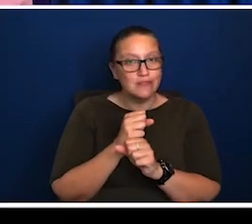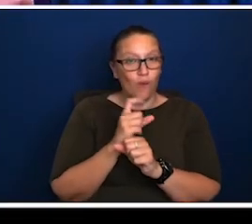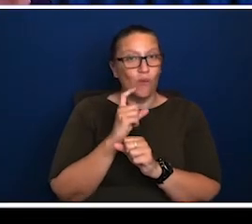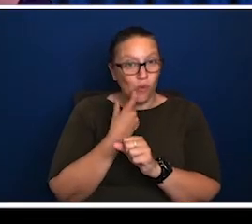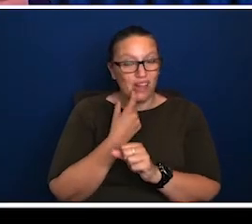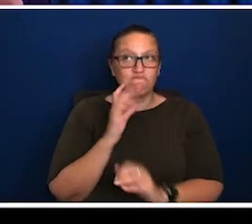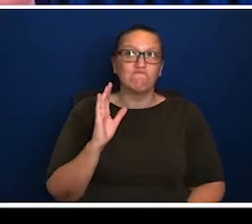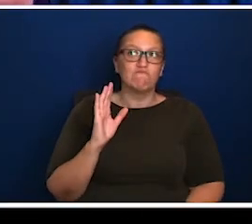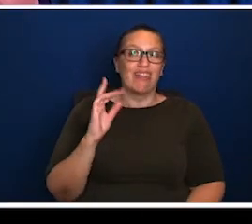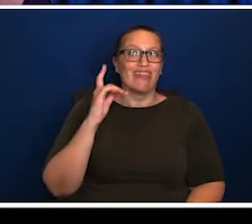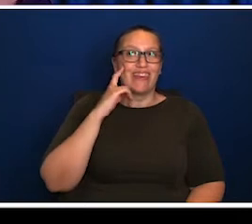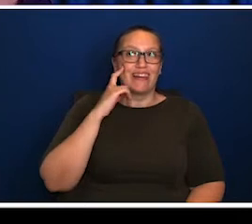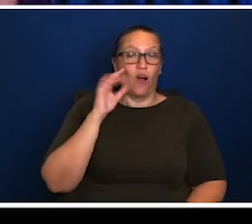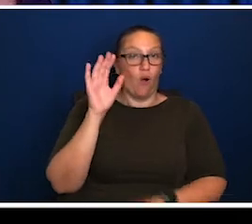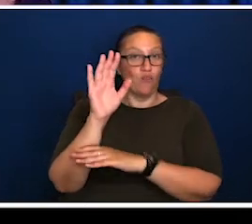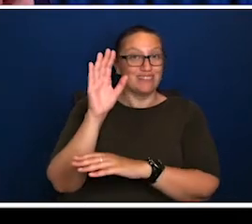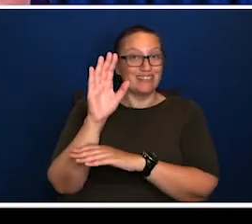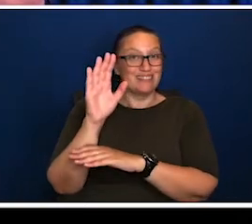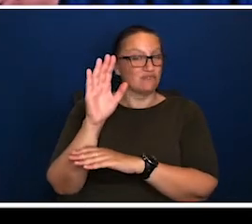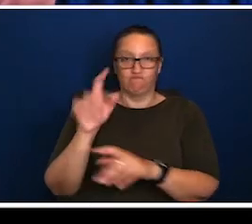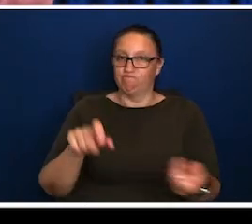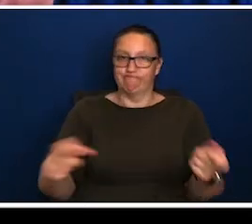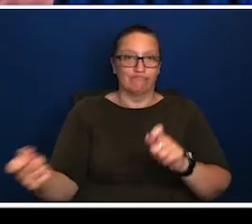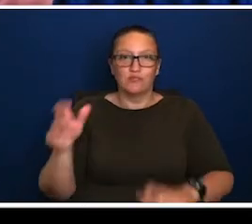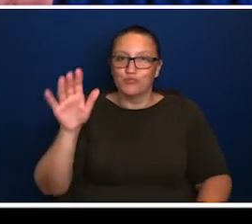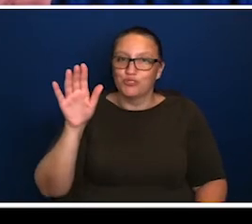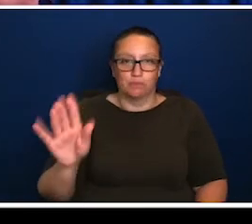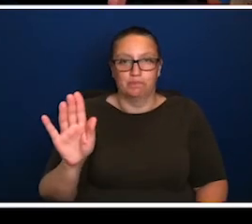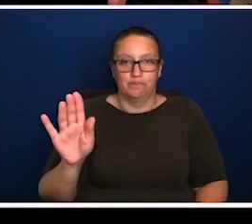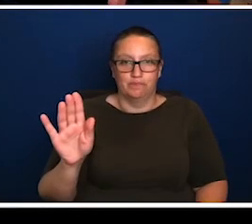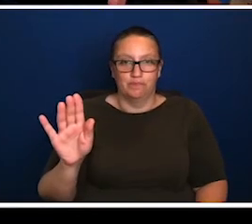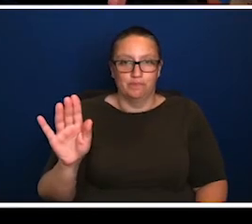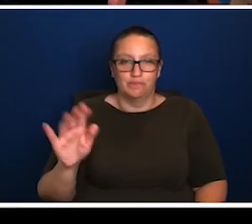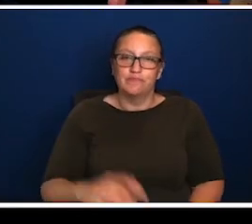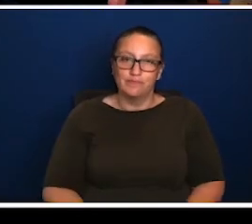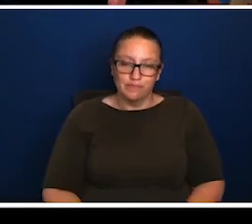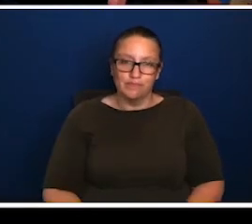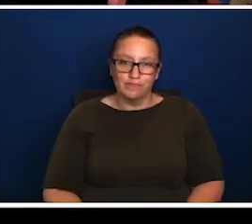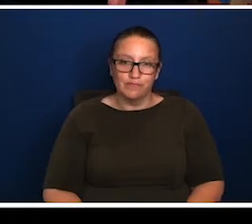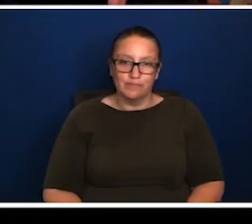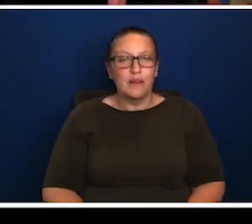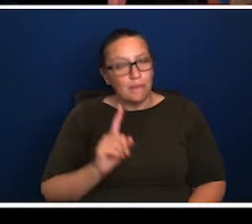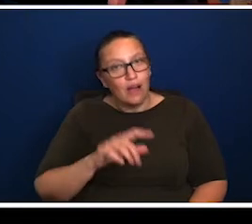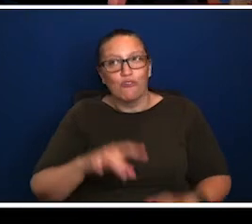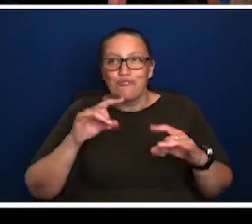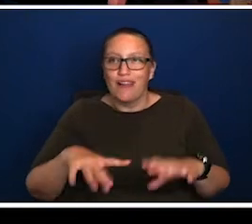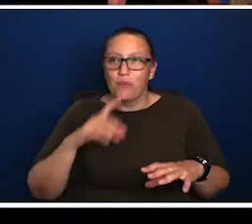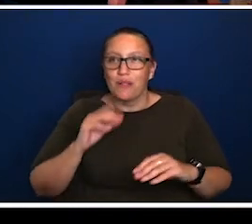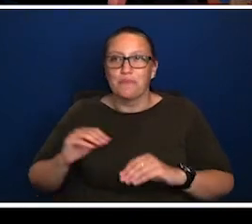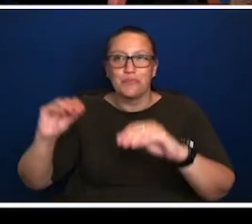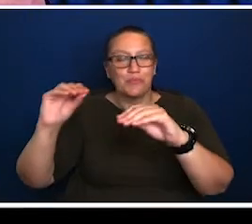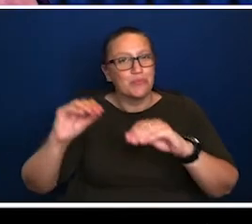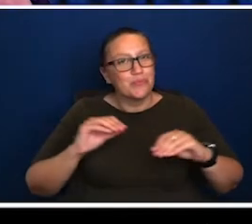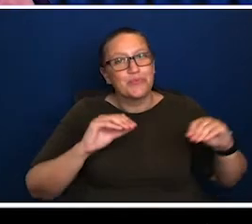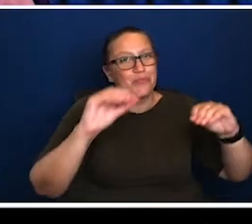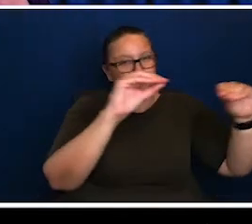authorities will err on the side of international lockdown. So to maintain, so, you know, on the assumption that you get a lot of free movement